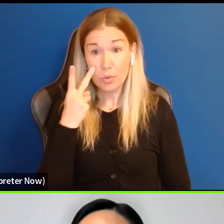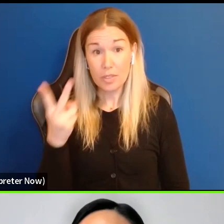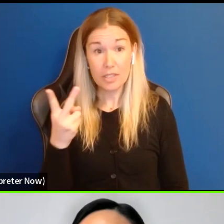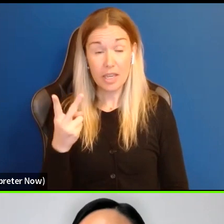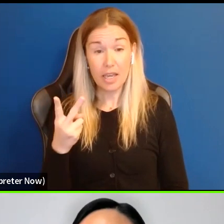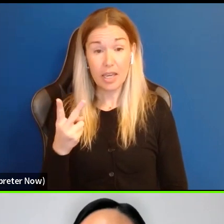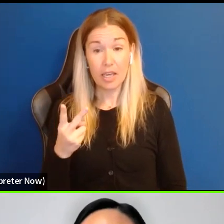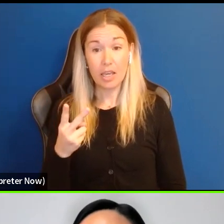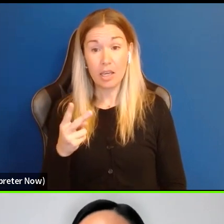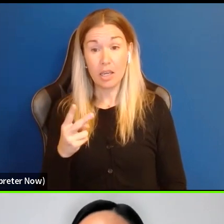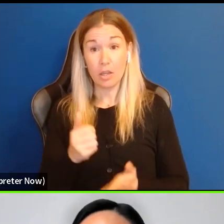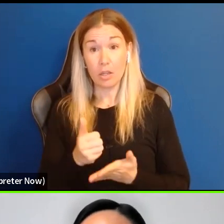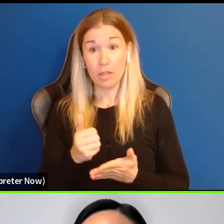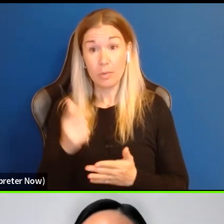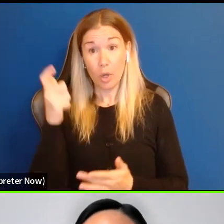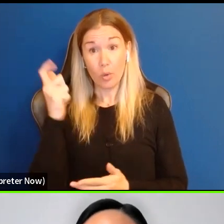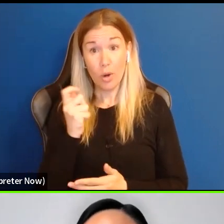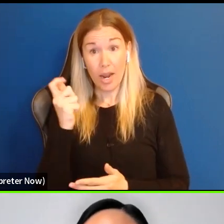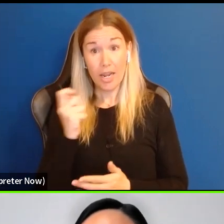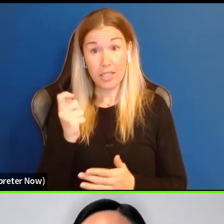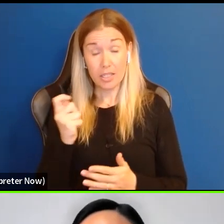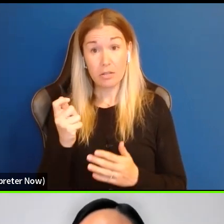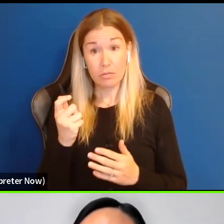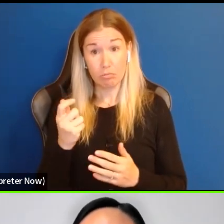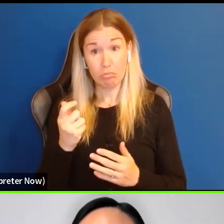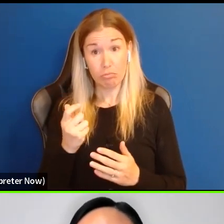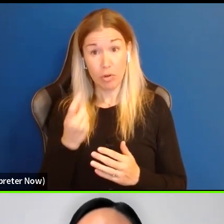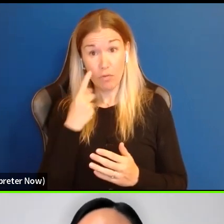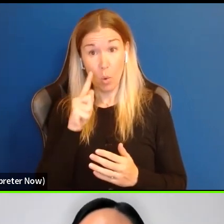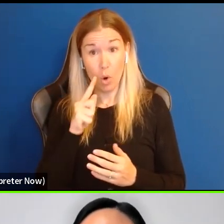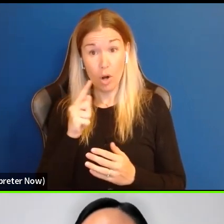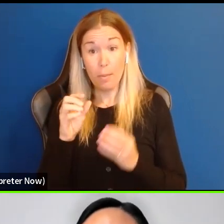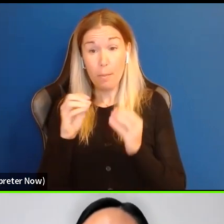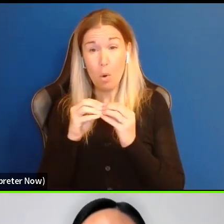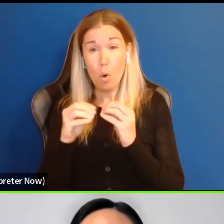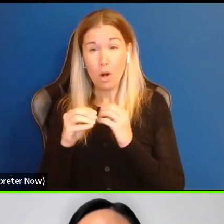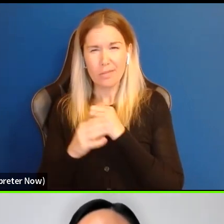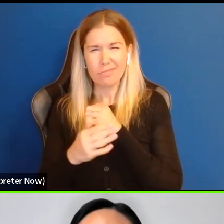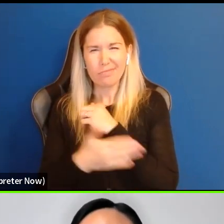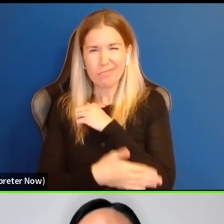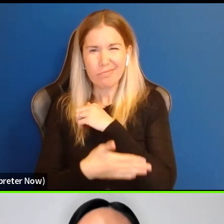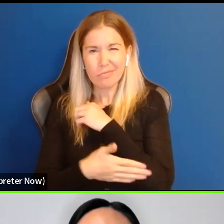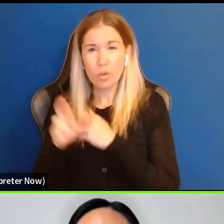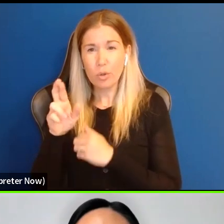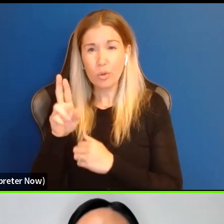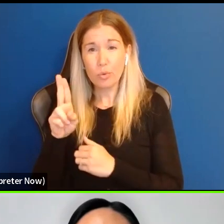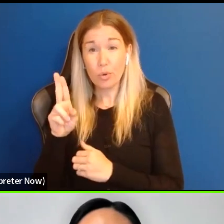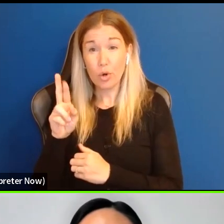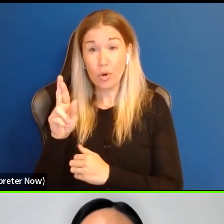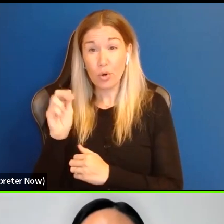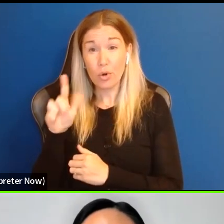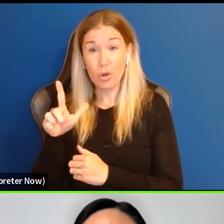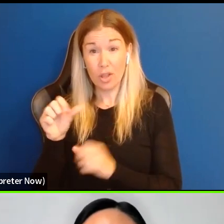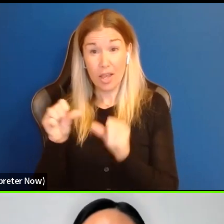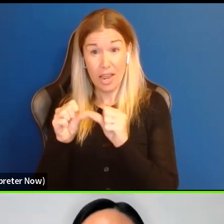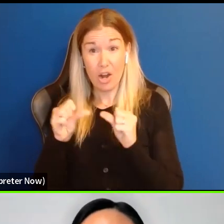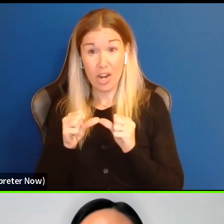prioritized for rural areas, and likewise, would orgs in major cities not be prioritized?